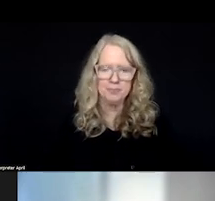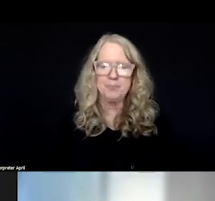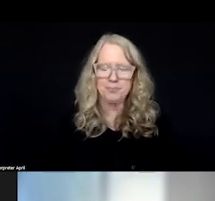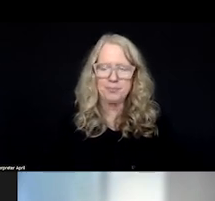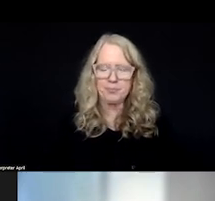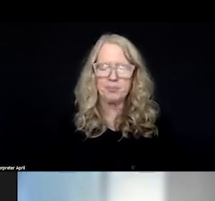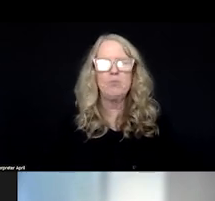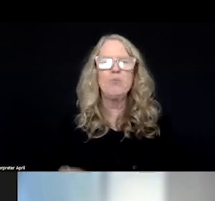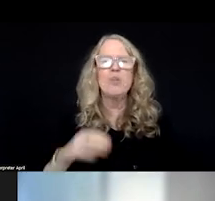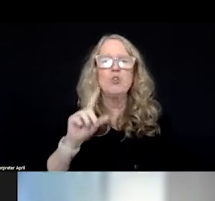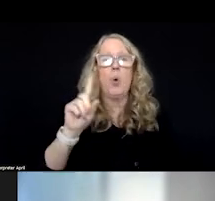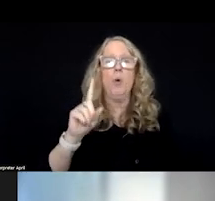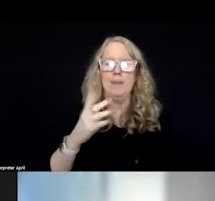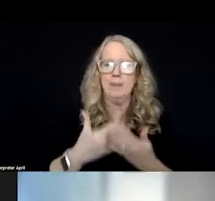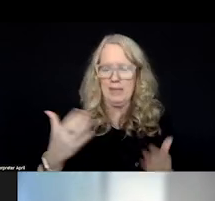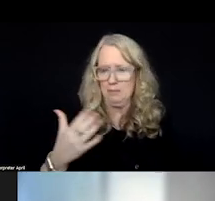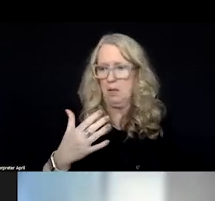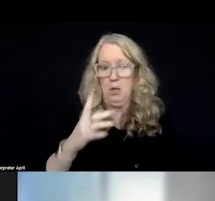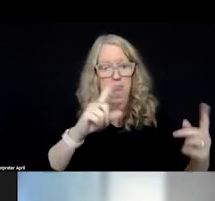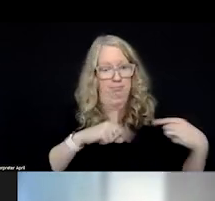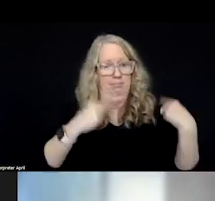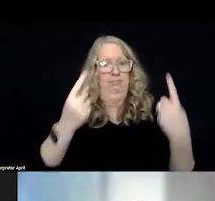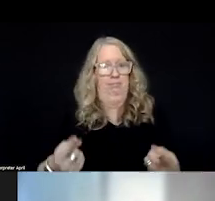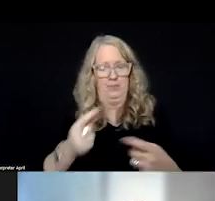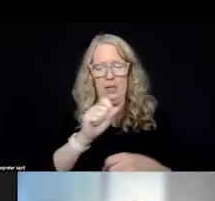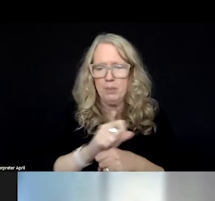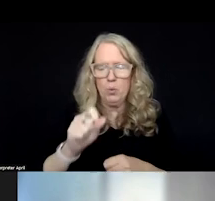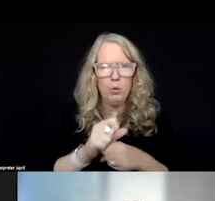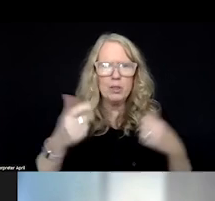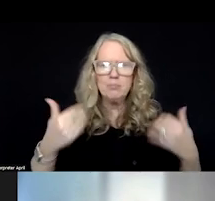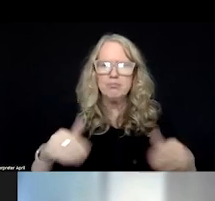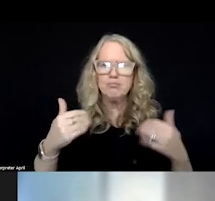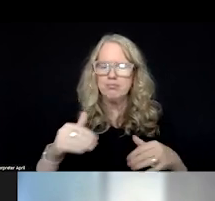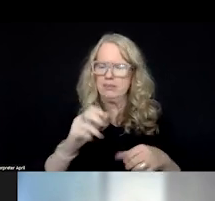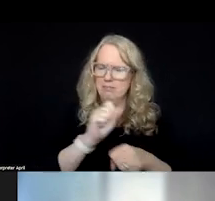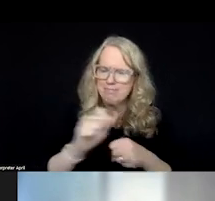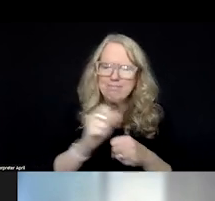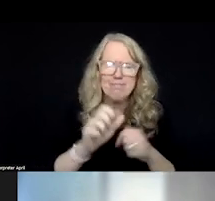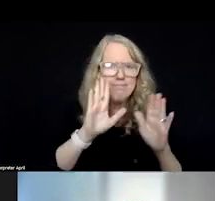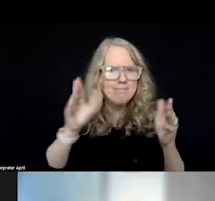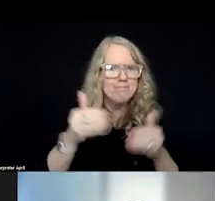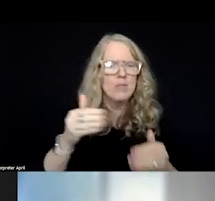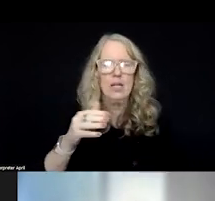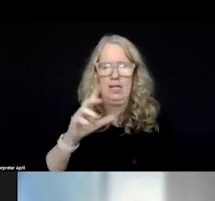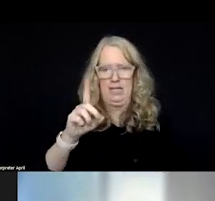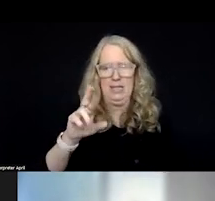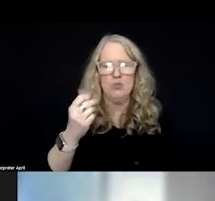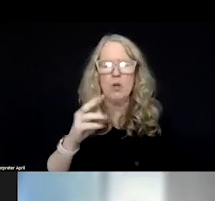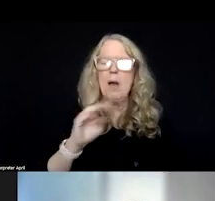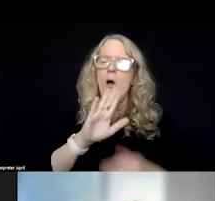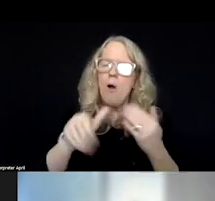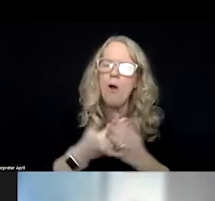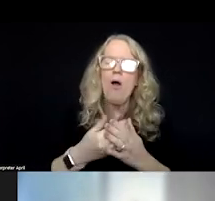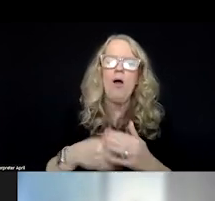of the things that we have been working with them very diligently on, specifically in Durham, is all of the